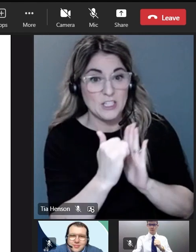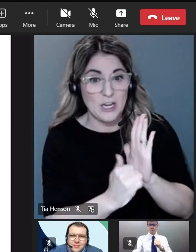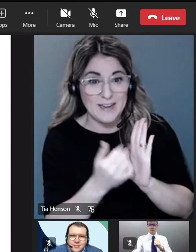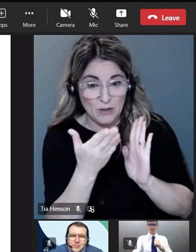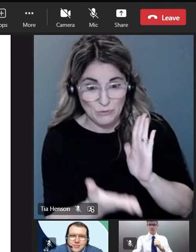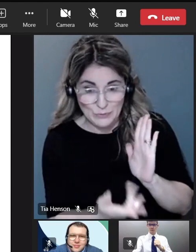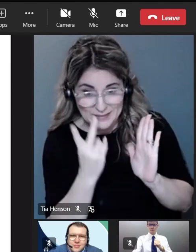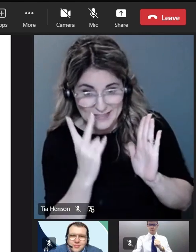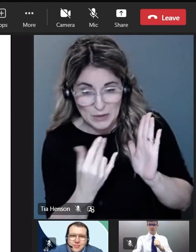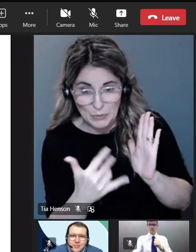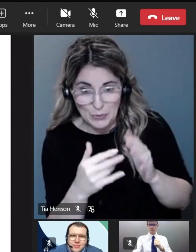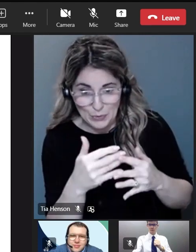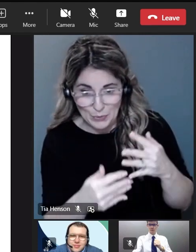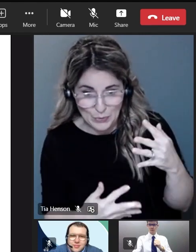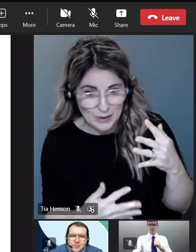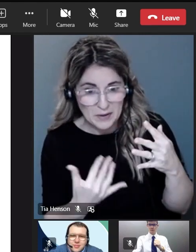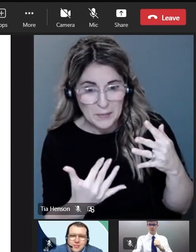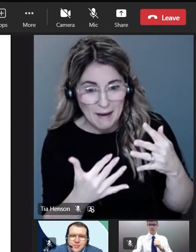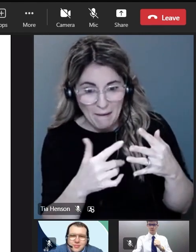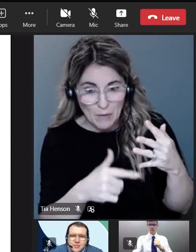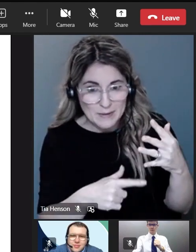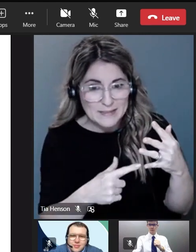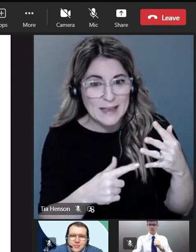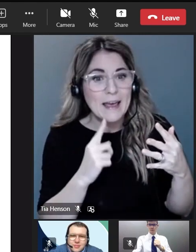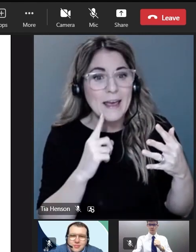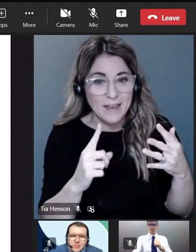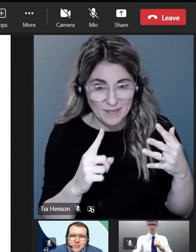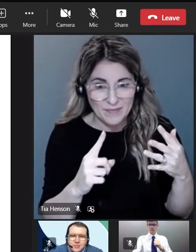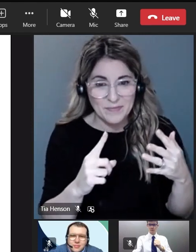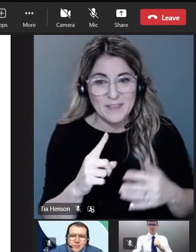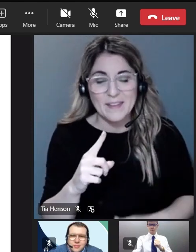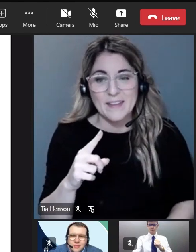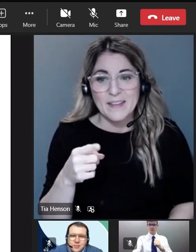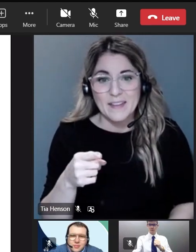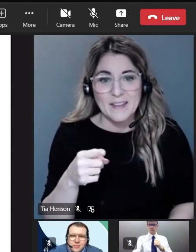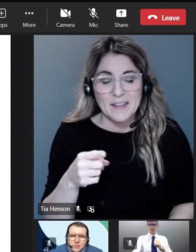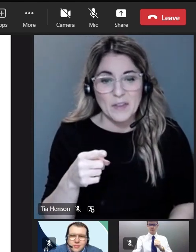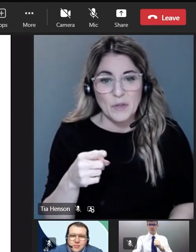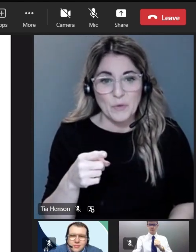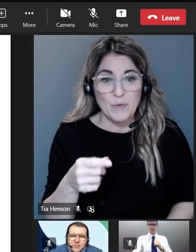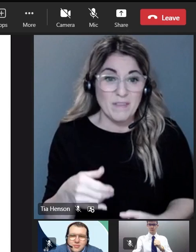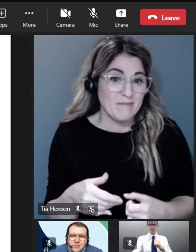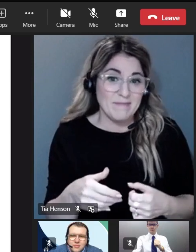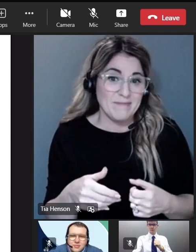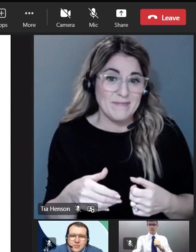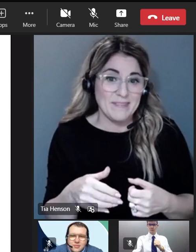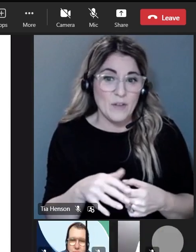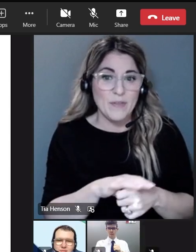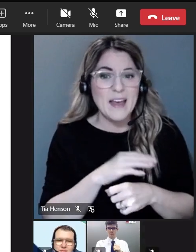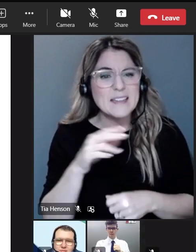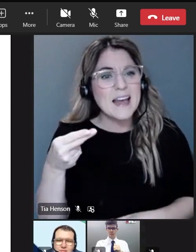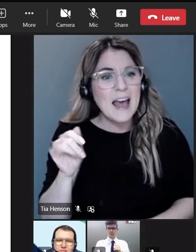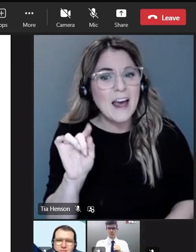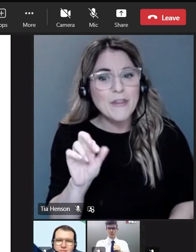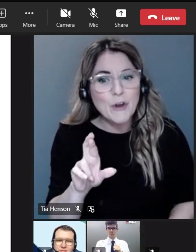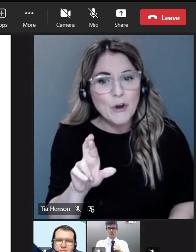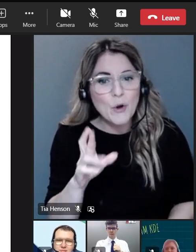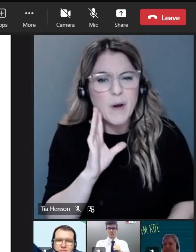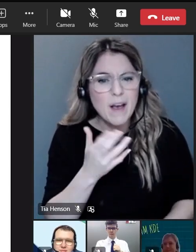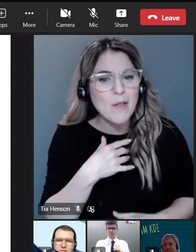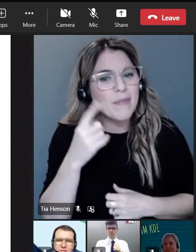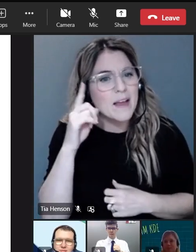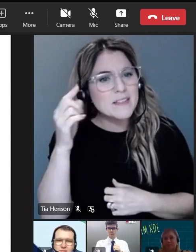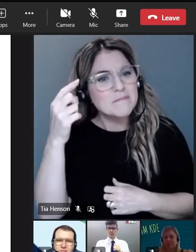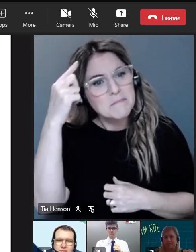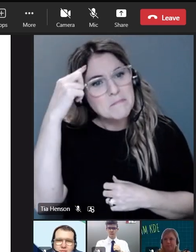Here it is. Tony's got it up for us. So we've got Heather on to cover a mindful minute with us. Tony's going to do